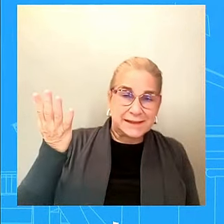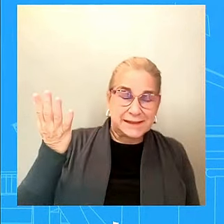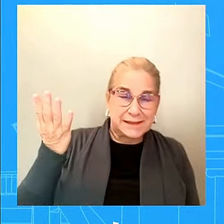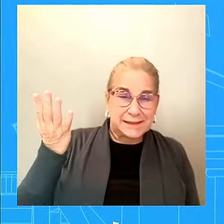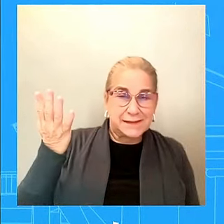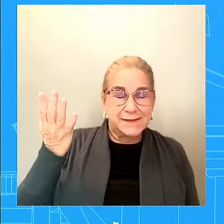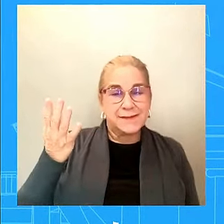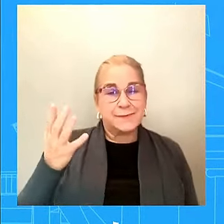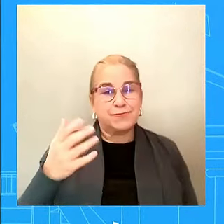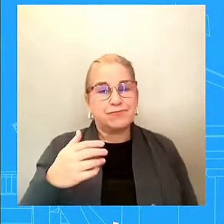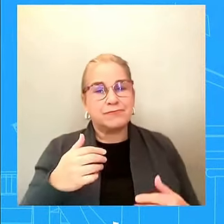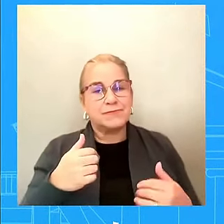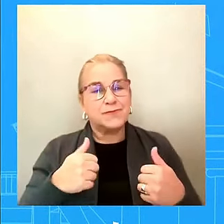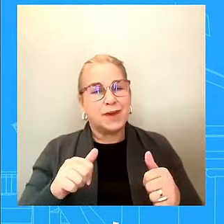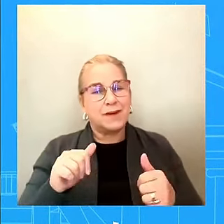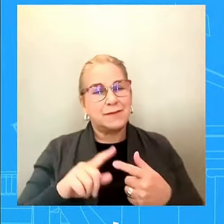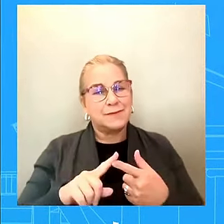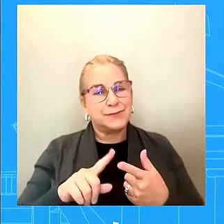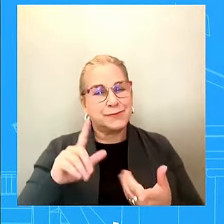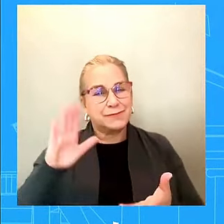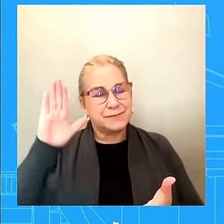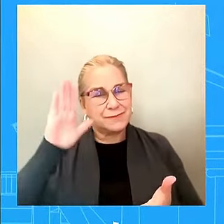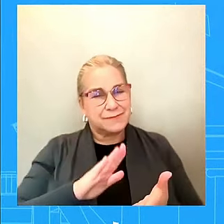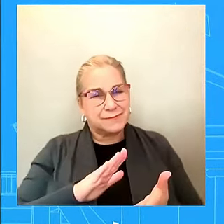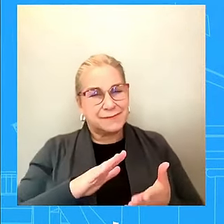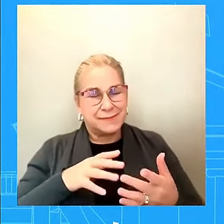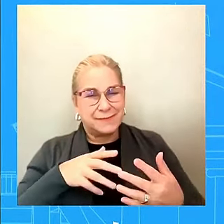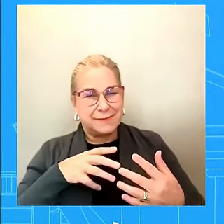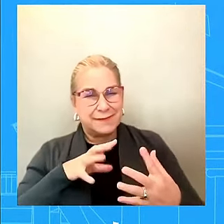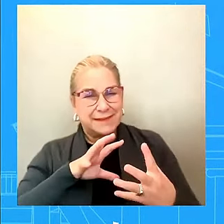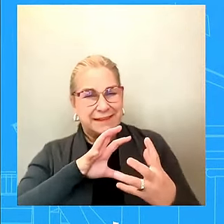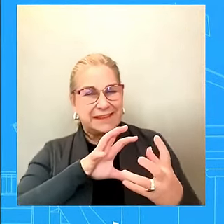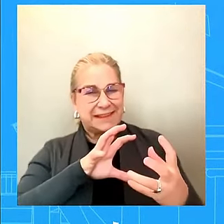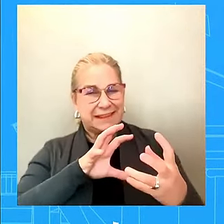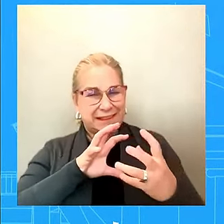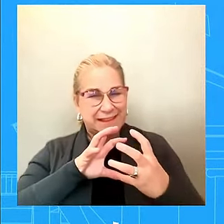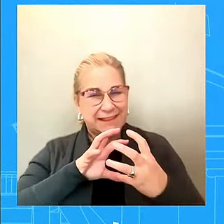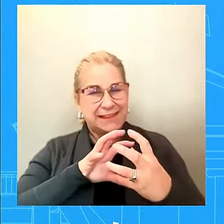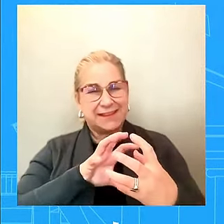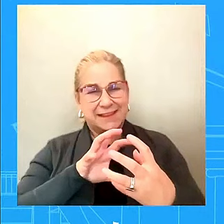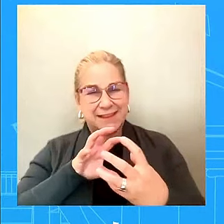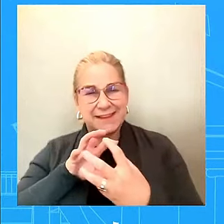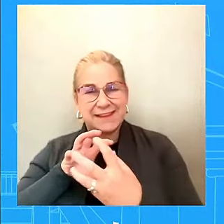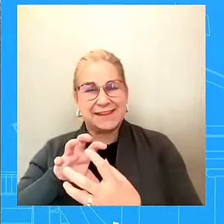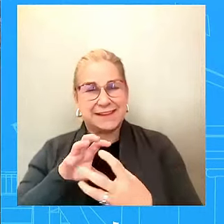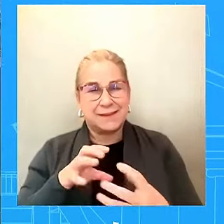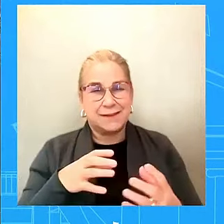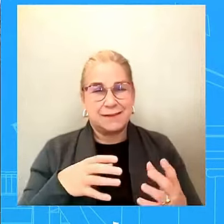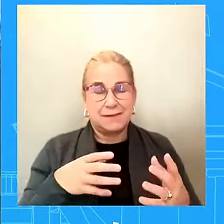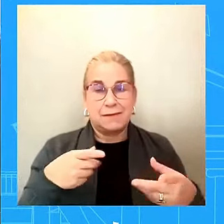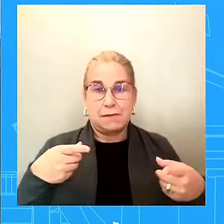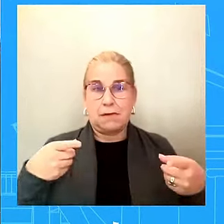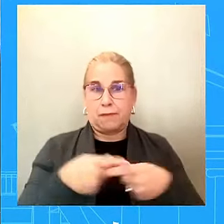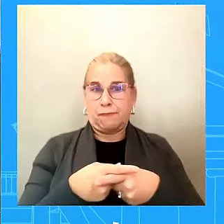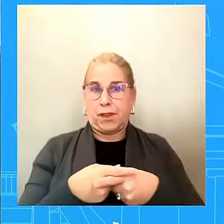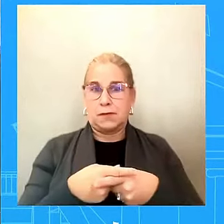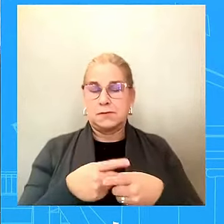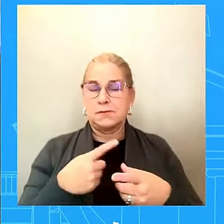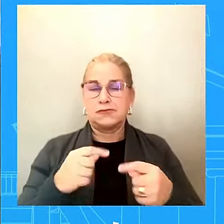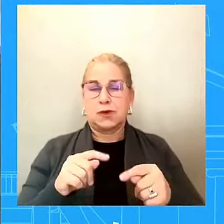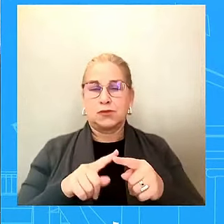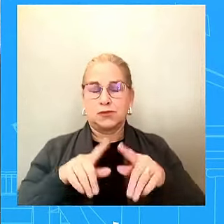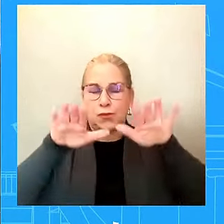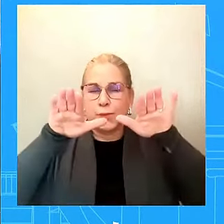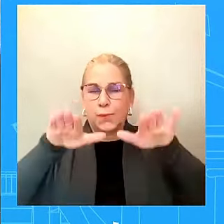actions that could increase, uh, the risk of conflict. And that is something that we've been pretty consistent here. I'll follow up and then I have one more, um,